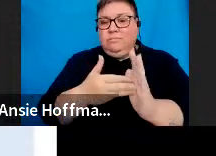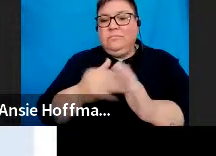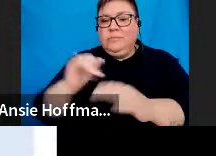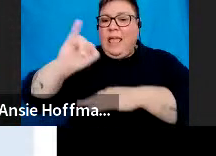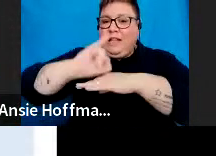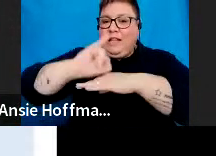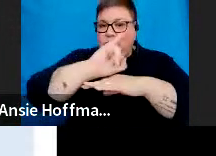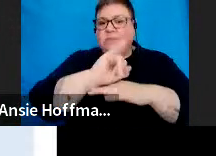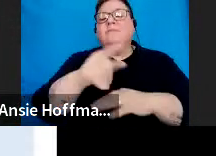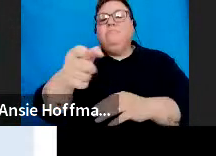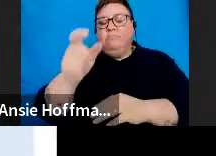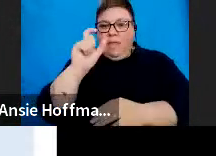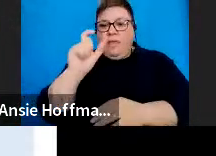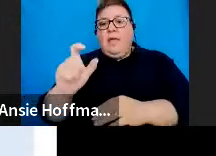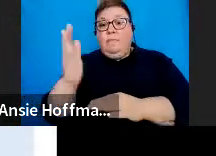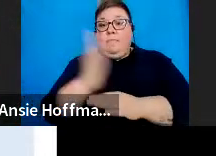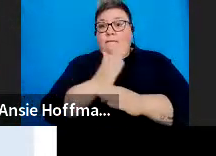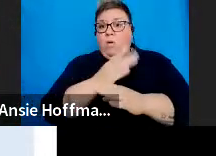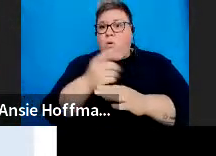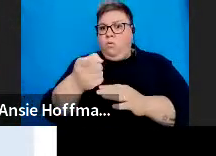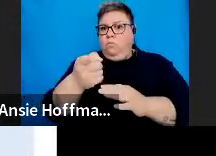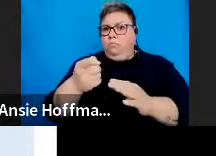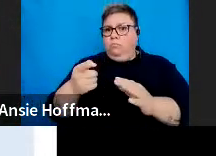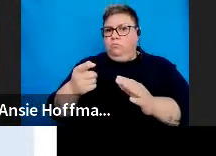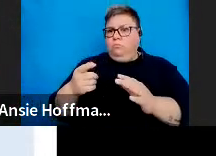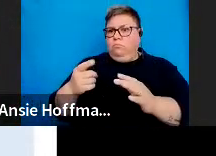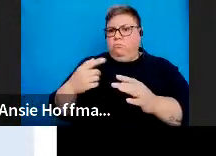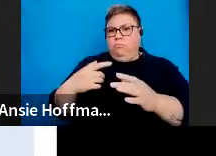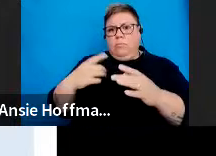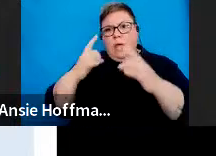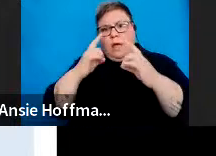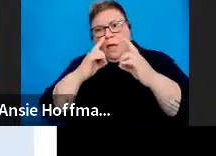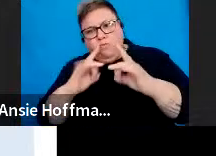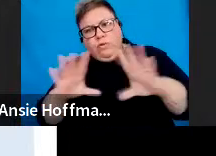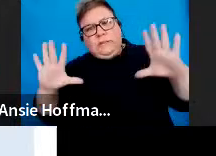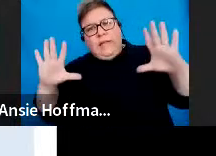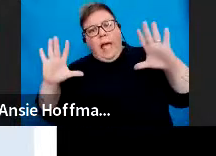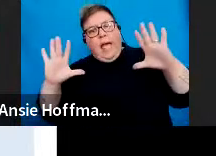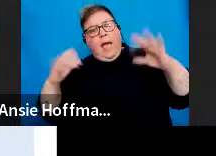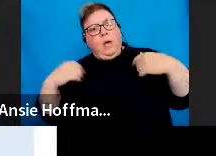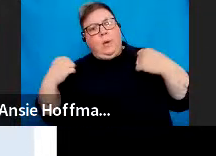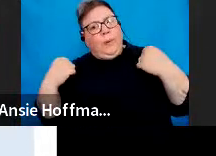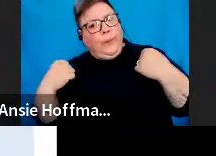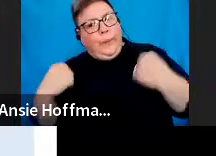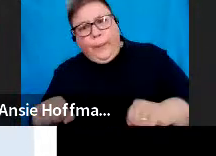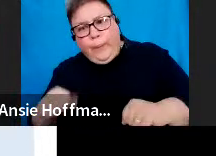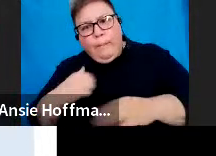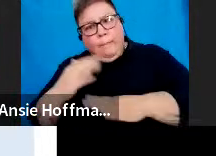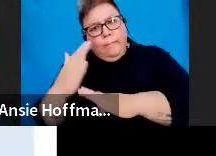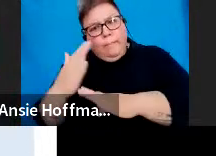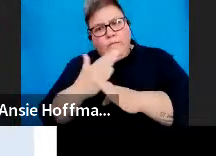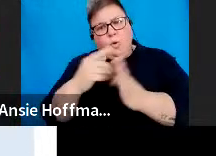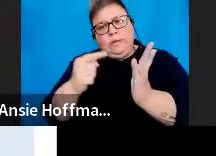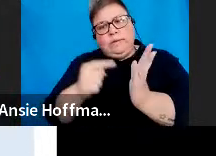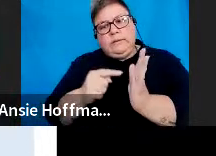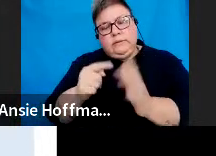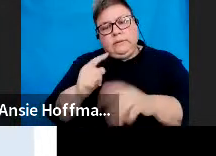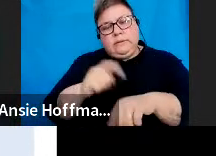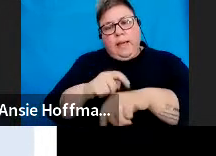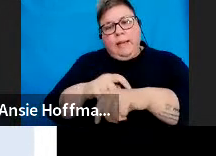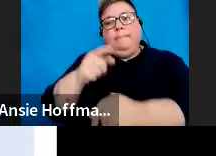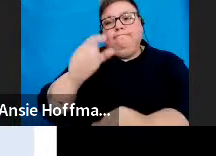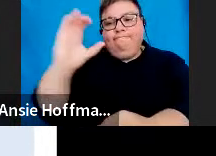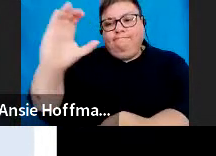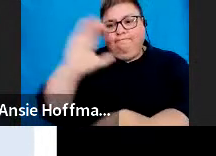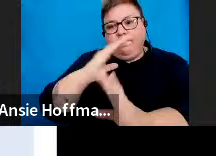retire. However, if the reason on the tax directive is retirement, the member cannot transfer the remaining